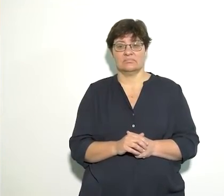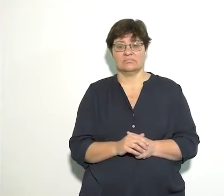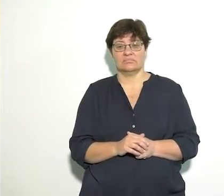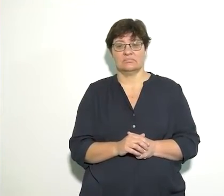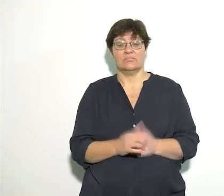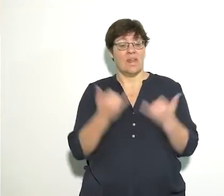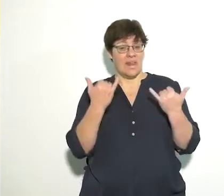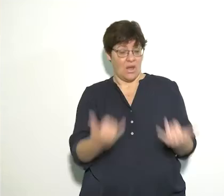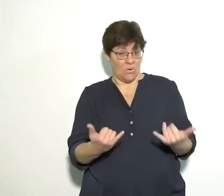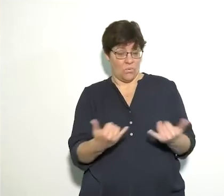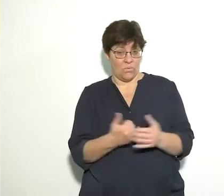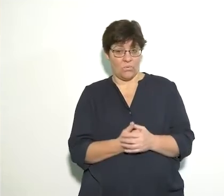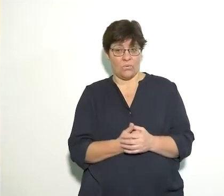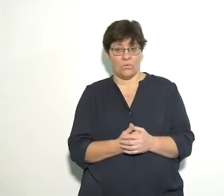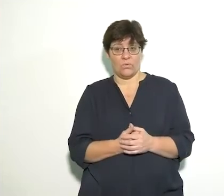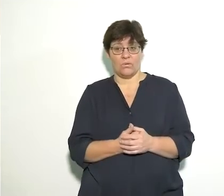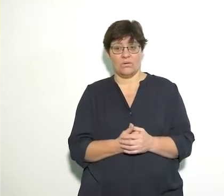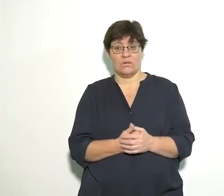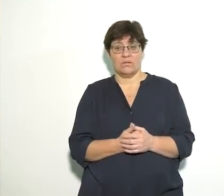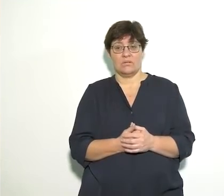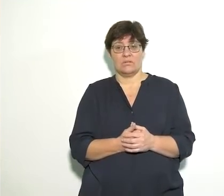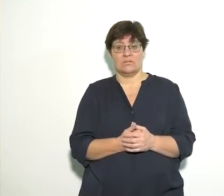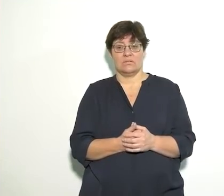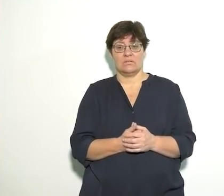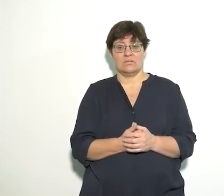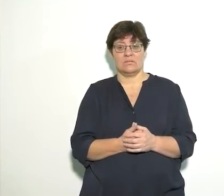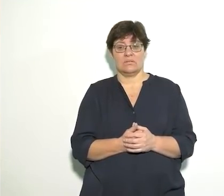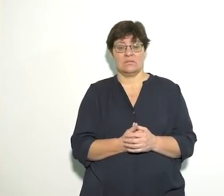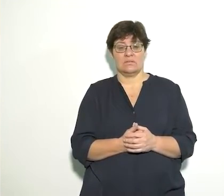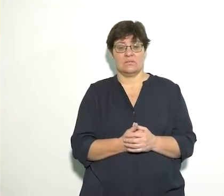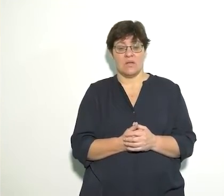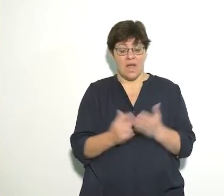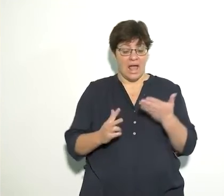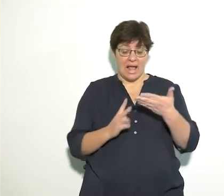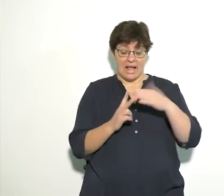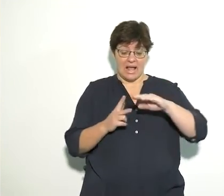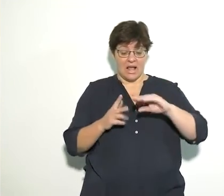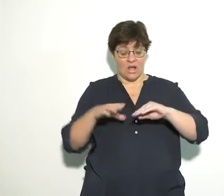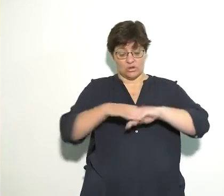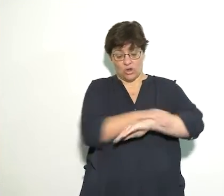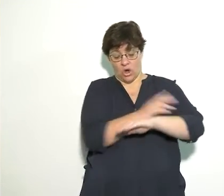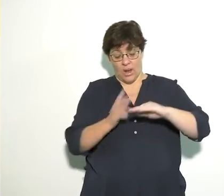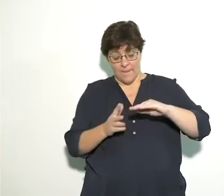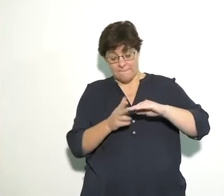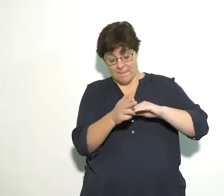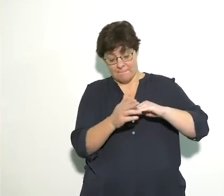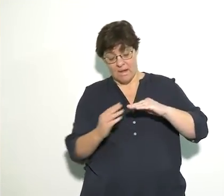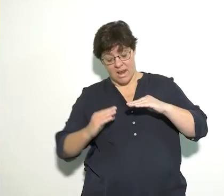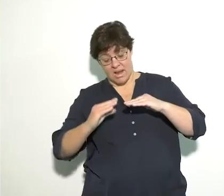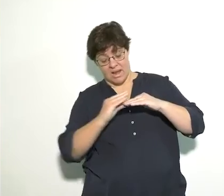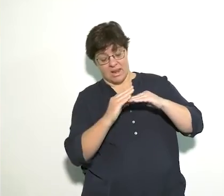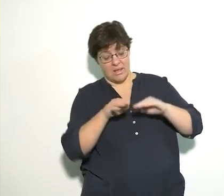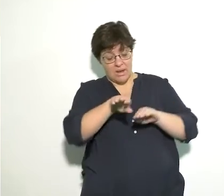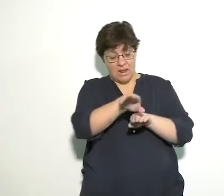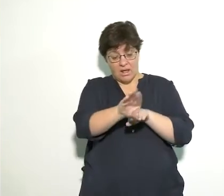You then need to put this inside the sock that you have cut